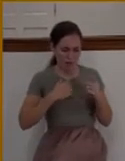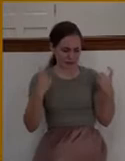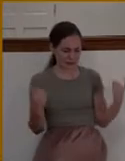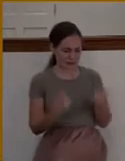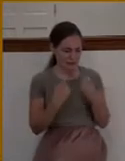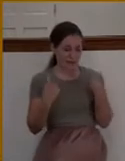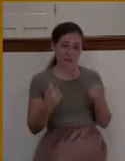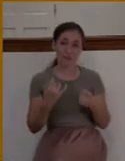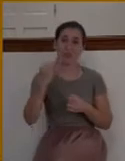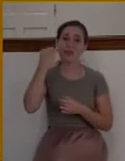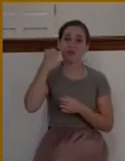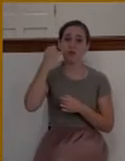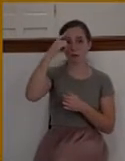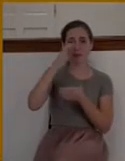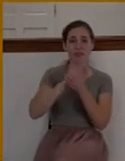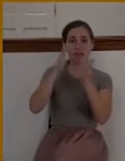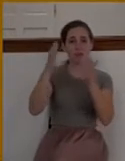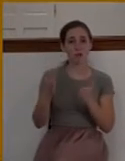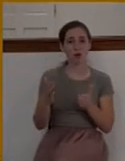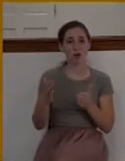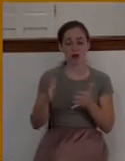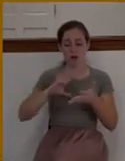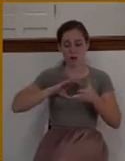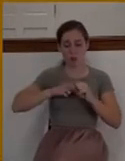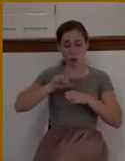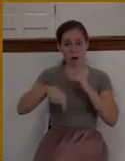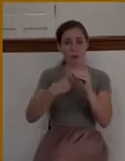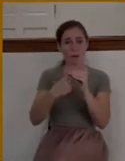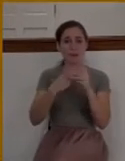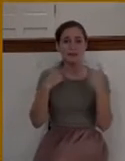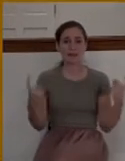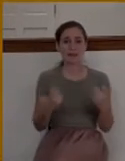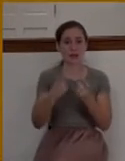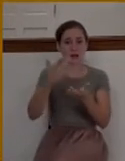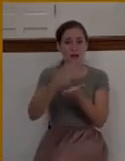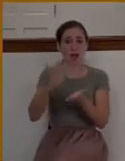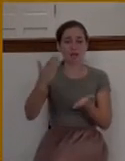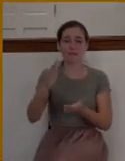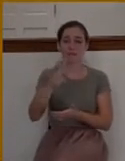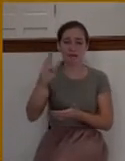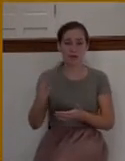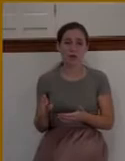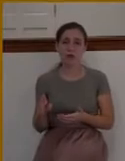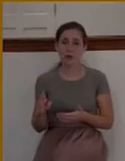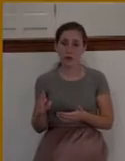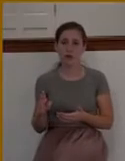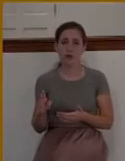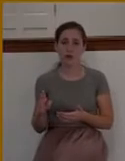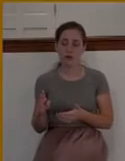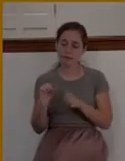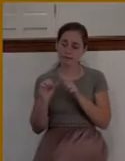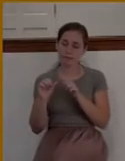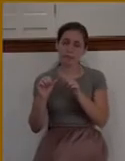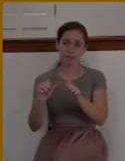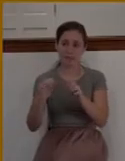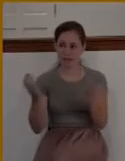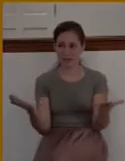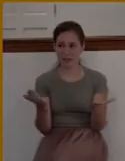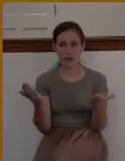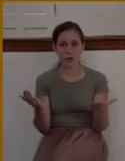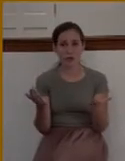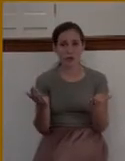really stop mourning over your sin. There's always a sense in which we constantly mourn. But on the other hand, paradoxically,